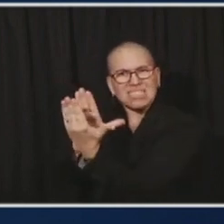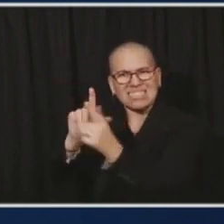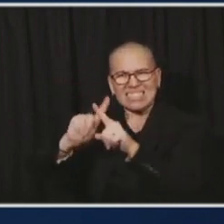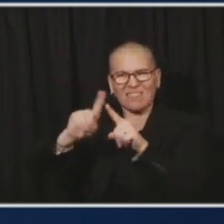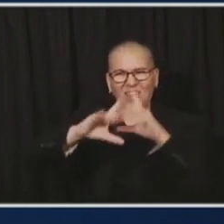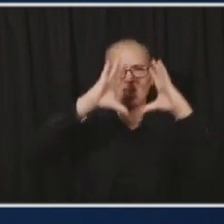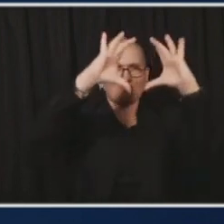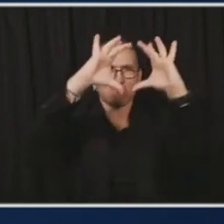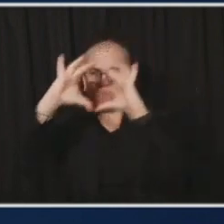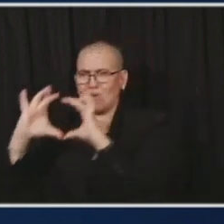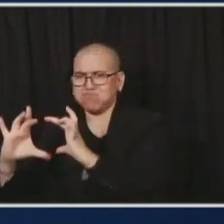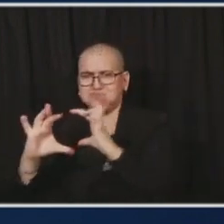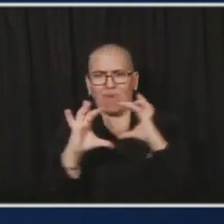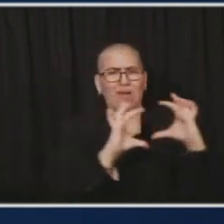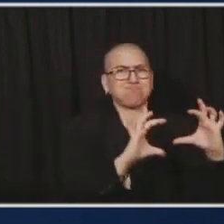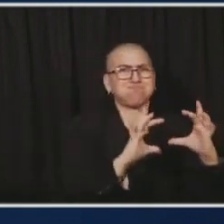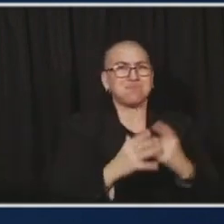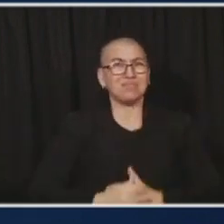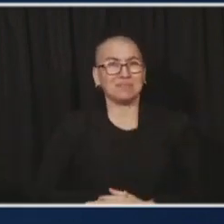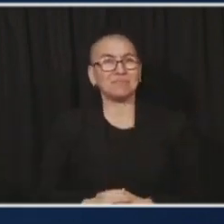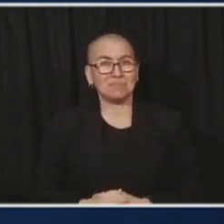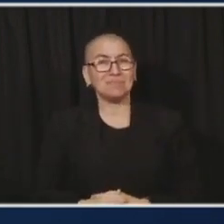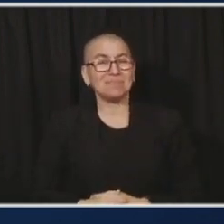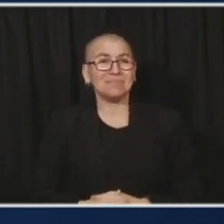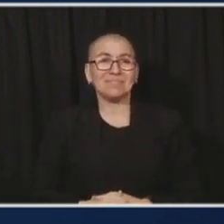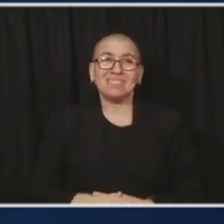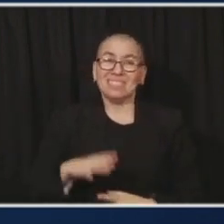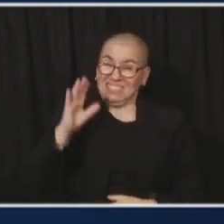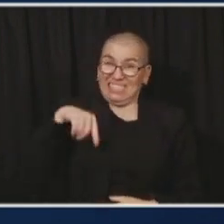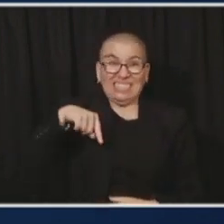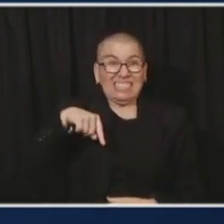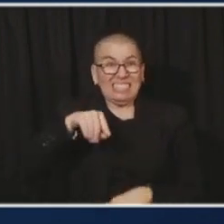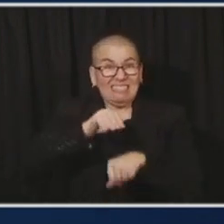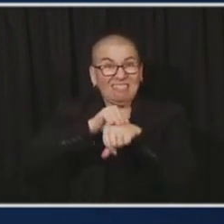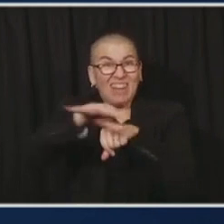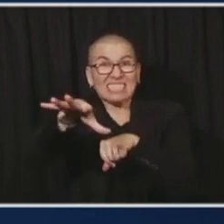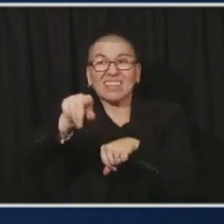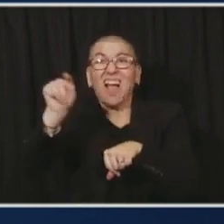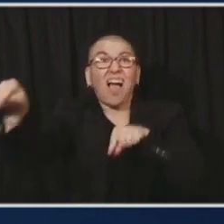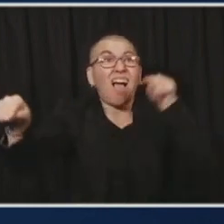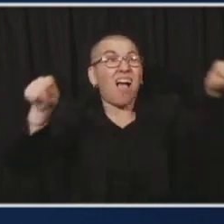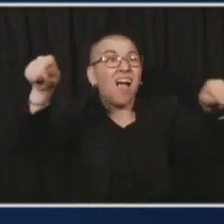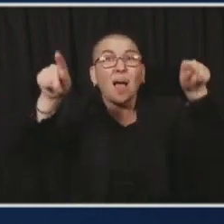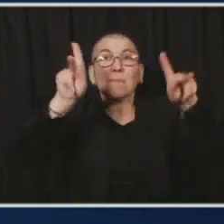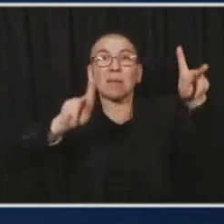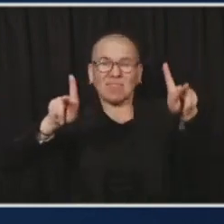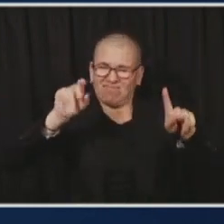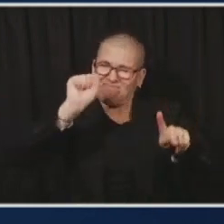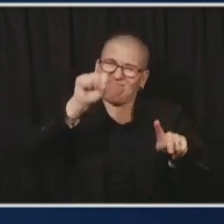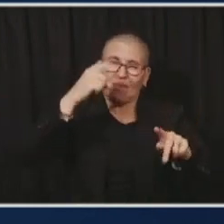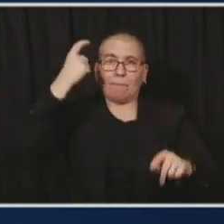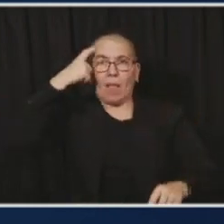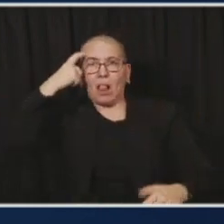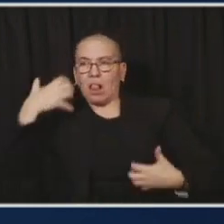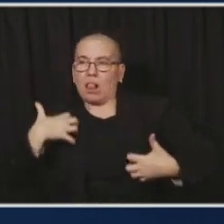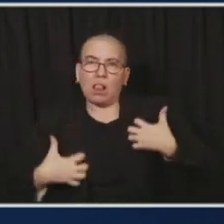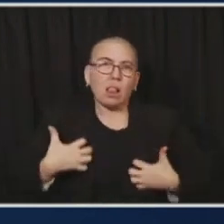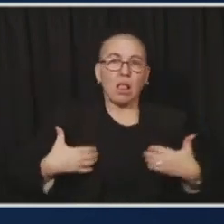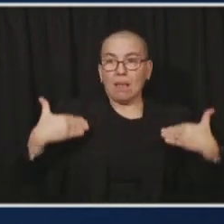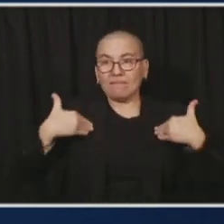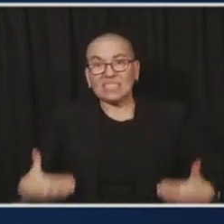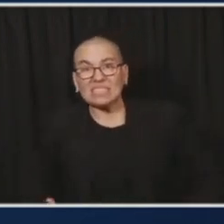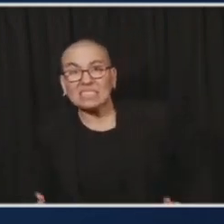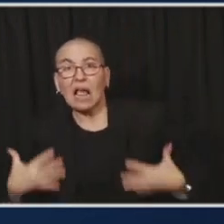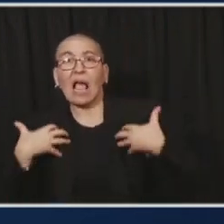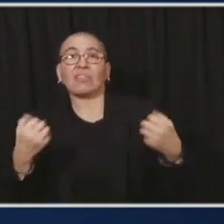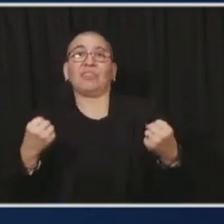immense pressures on other physical sides of people's well-being, of mental sides of well-being, of the social side of well-being. And then